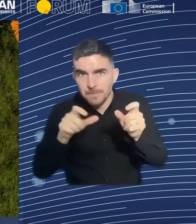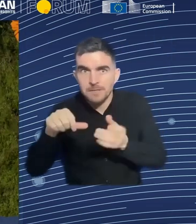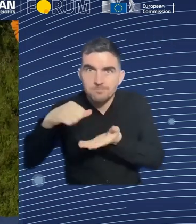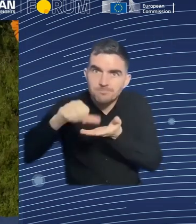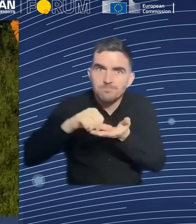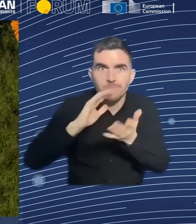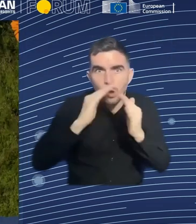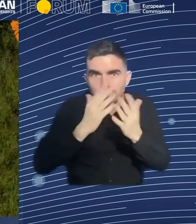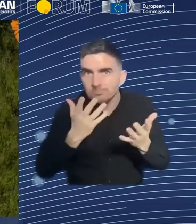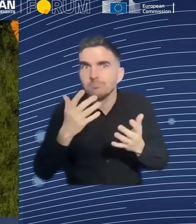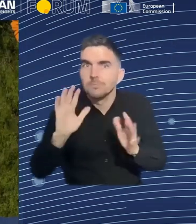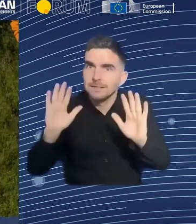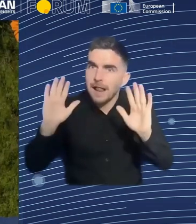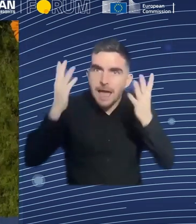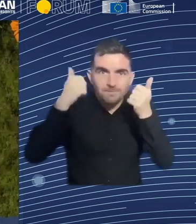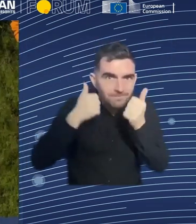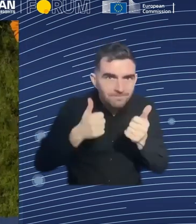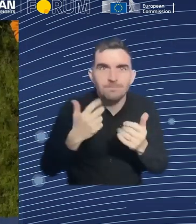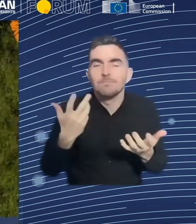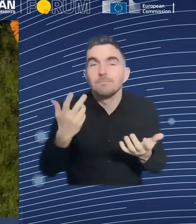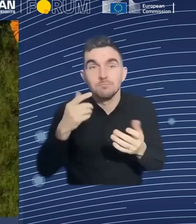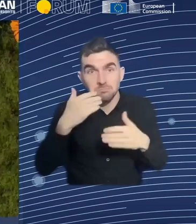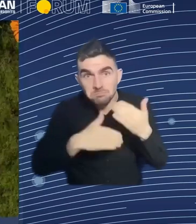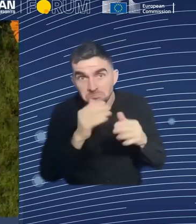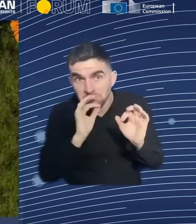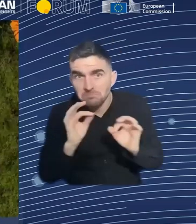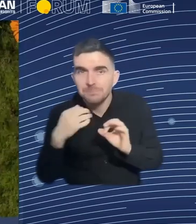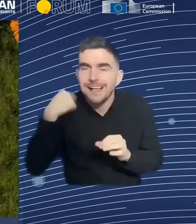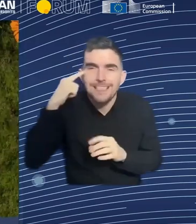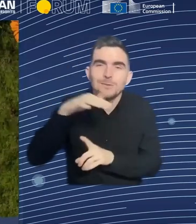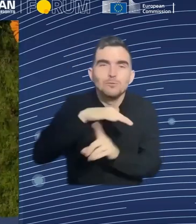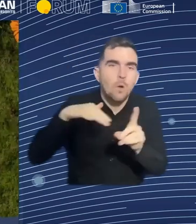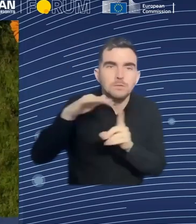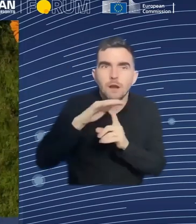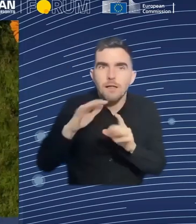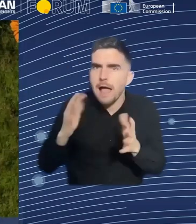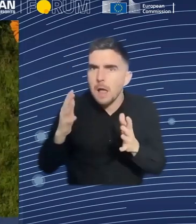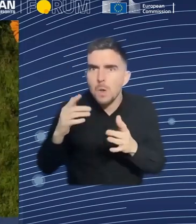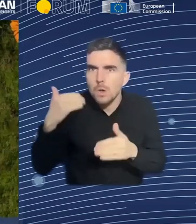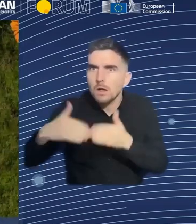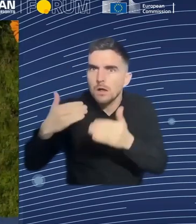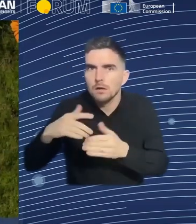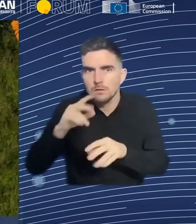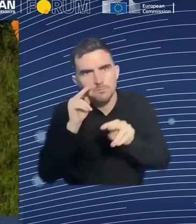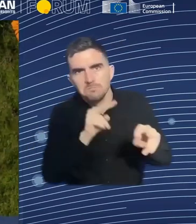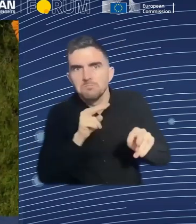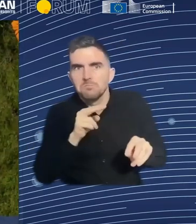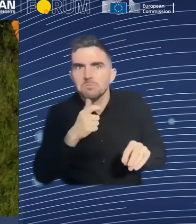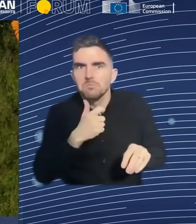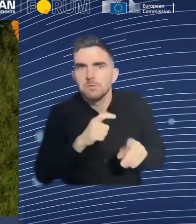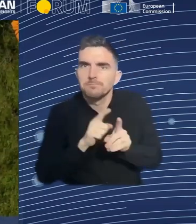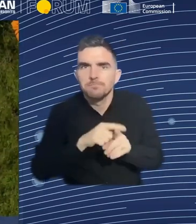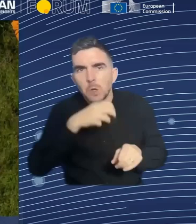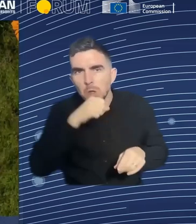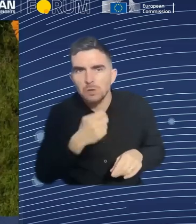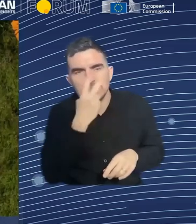is completely, you know, is lagging so massively. And I can only hope we will have an awakening. I